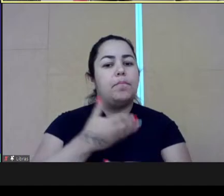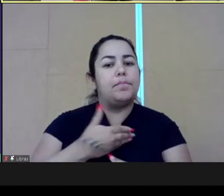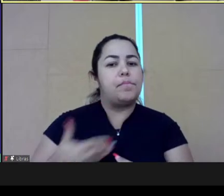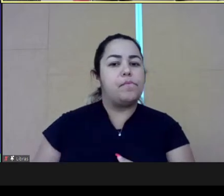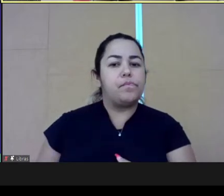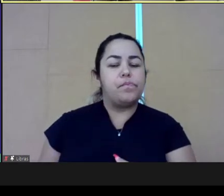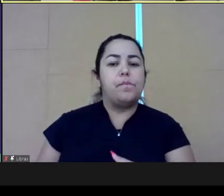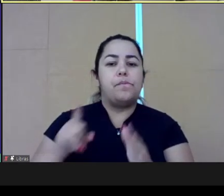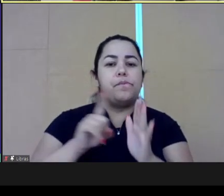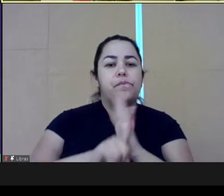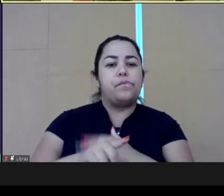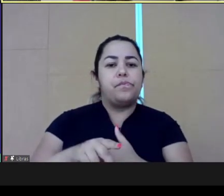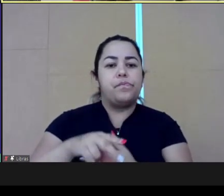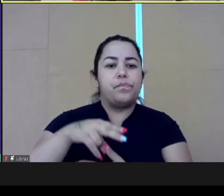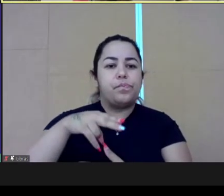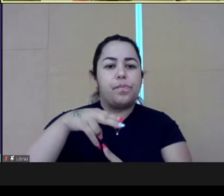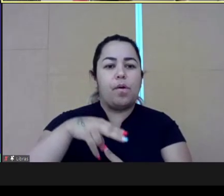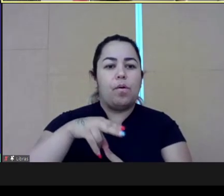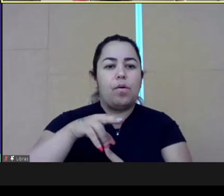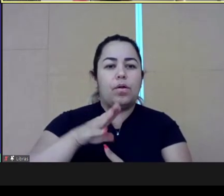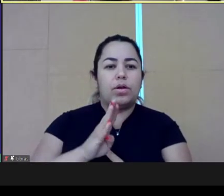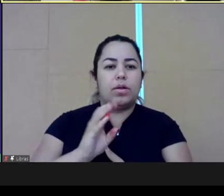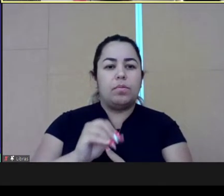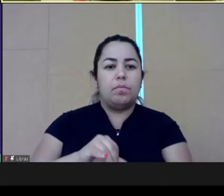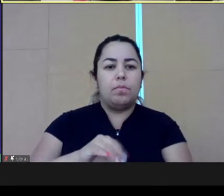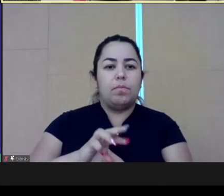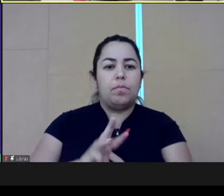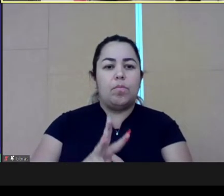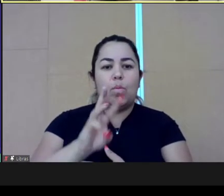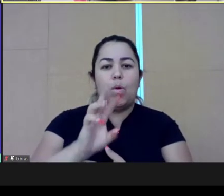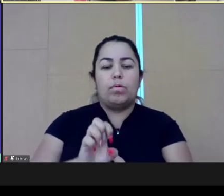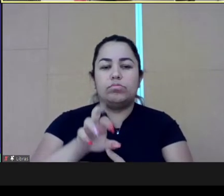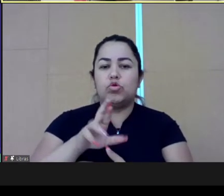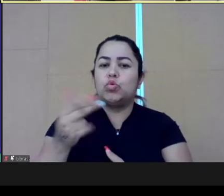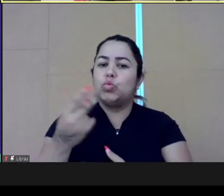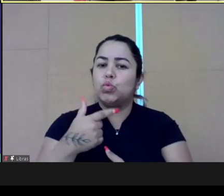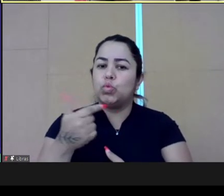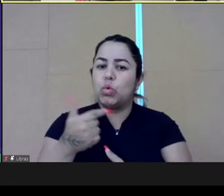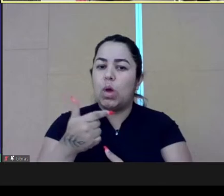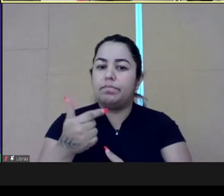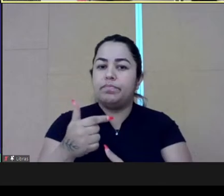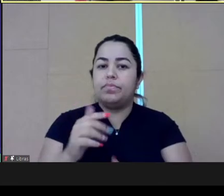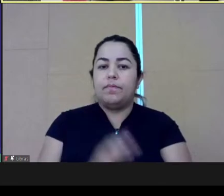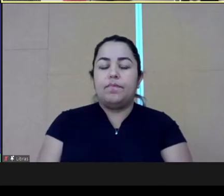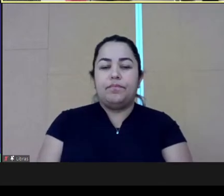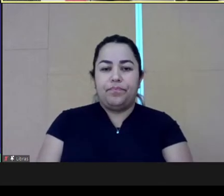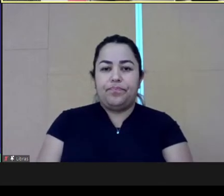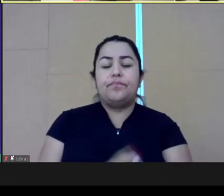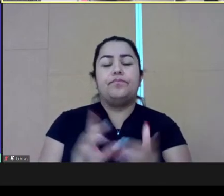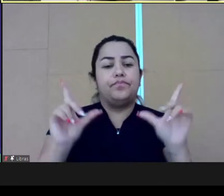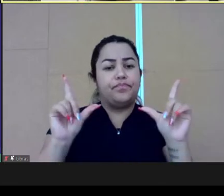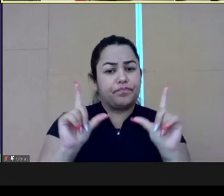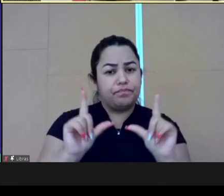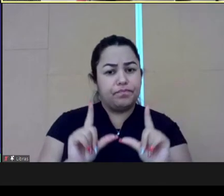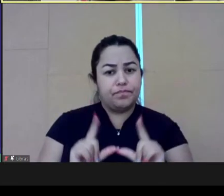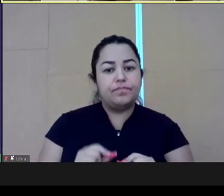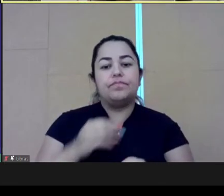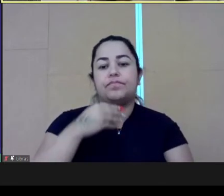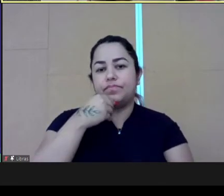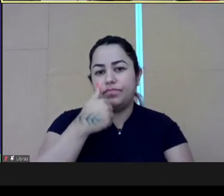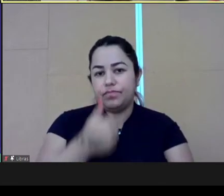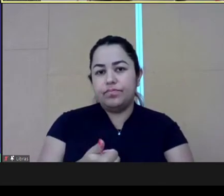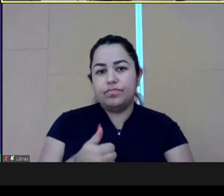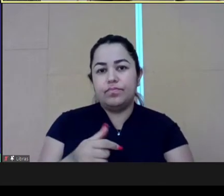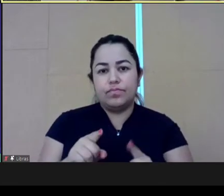the sector. I'd like to ask a question to Mayo because he brought up a concept of the profiles, the two profiles,